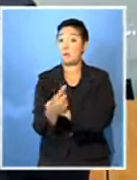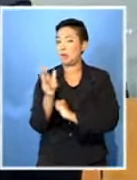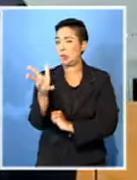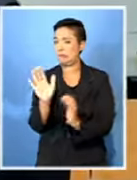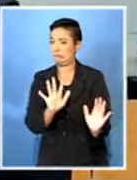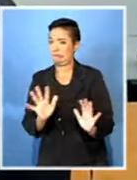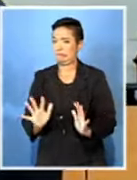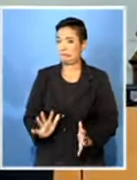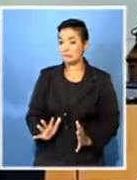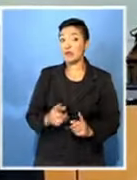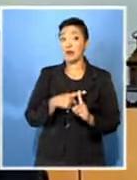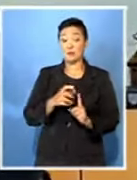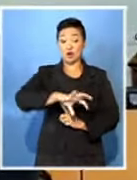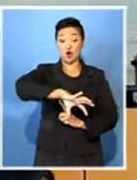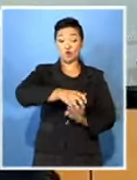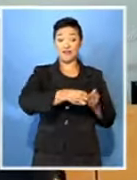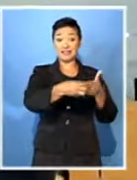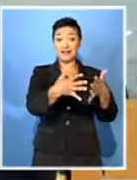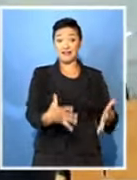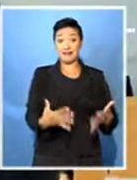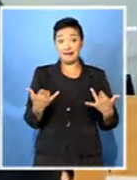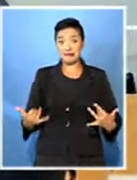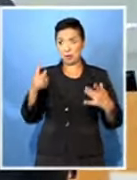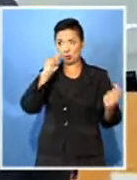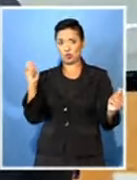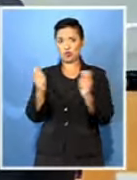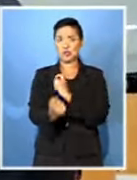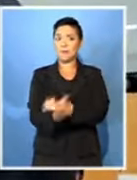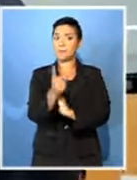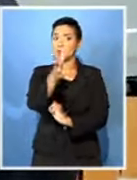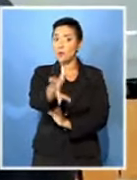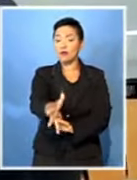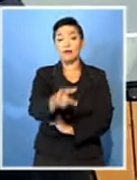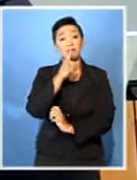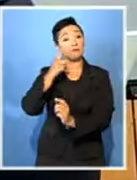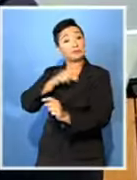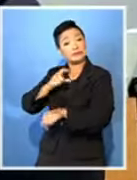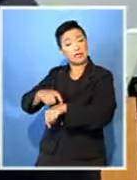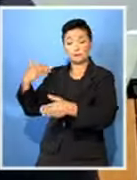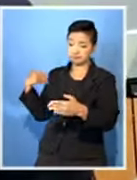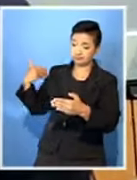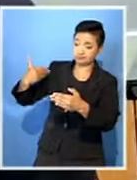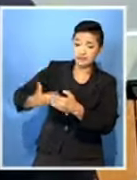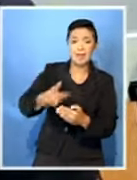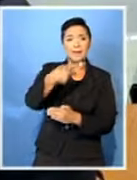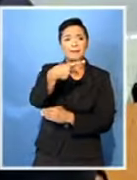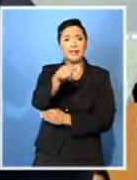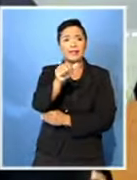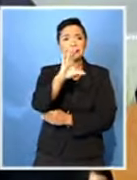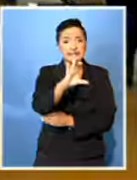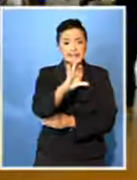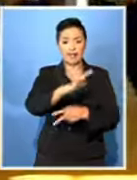the party's provincial leader might change all that. DeLille has come a long way from being a PAC representative